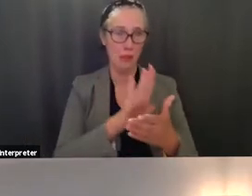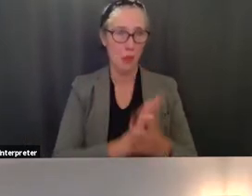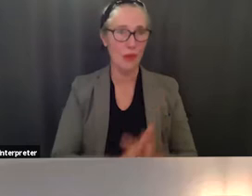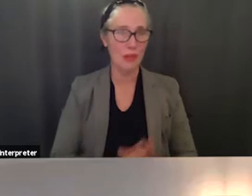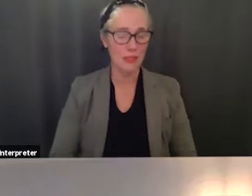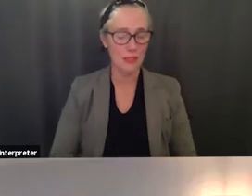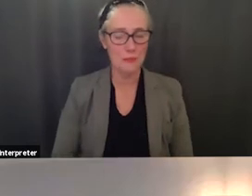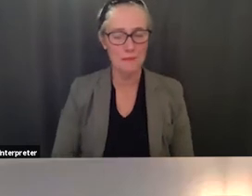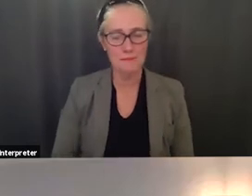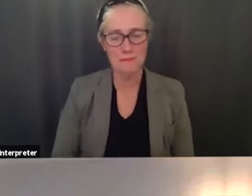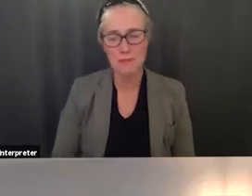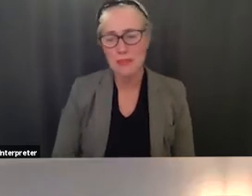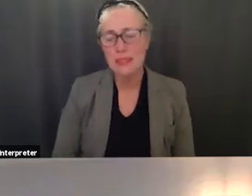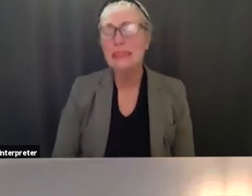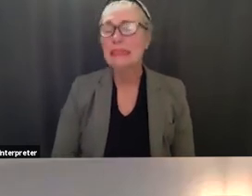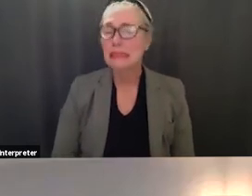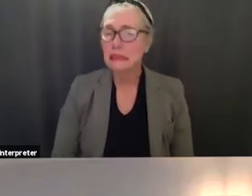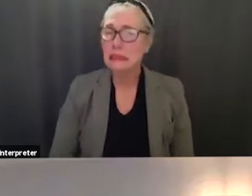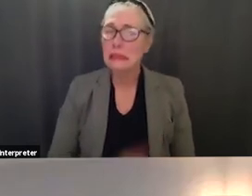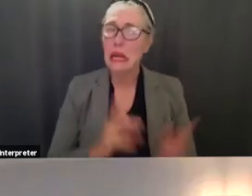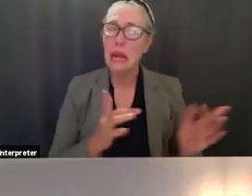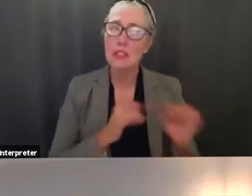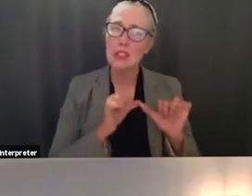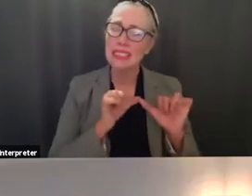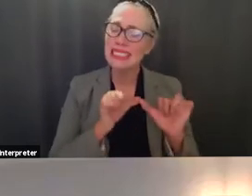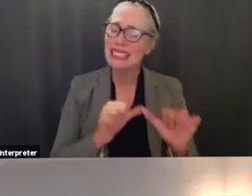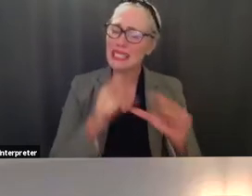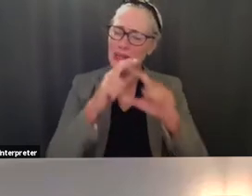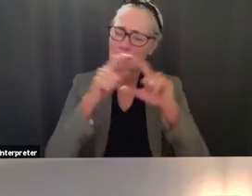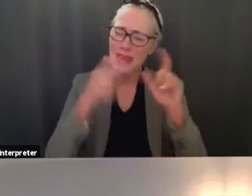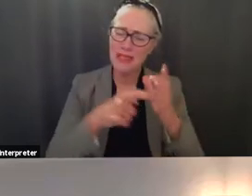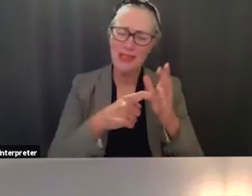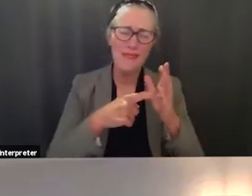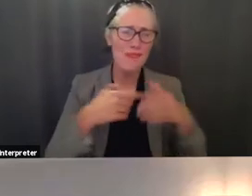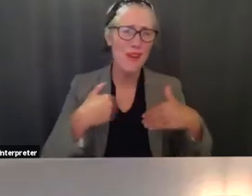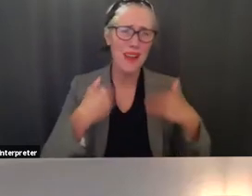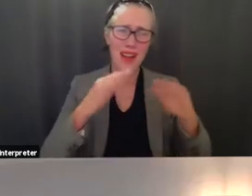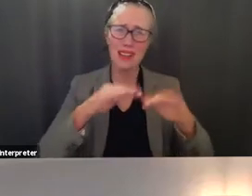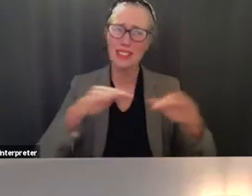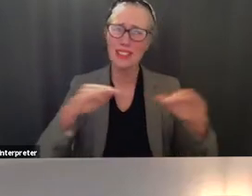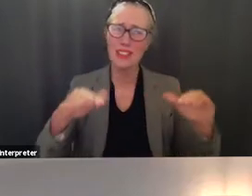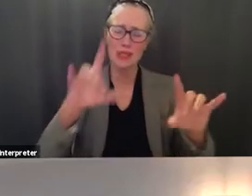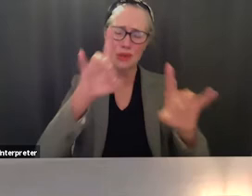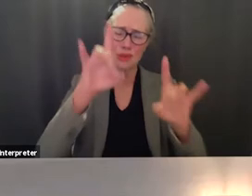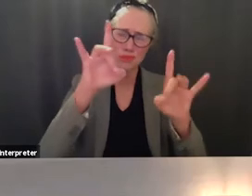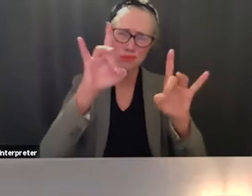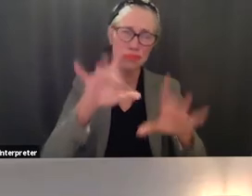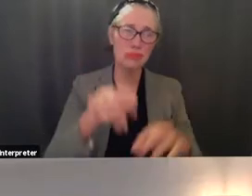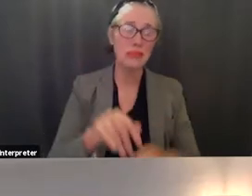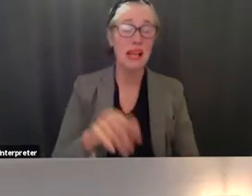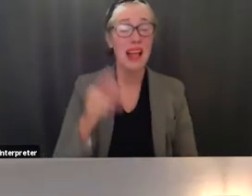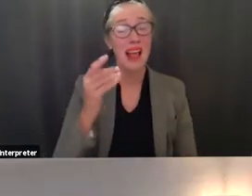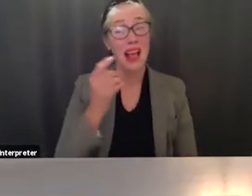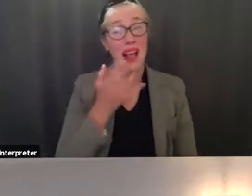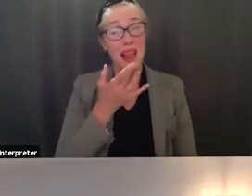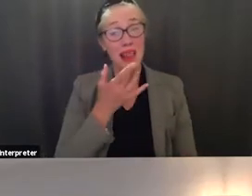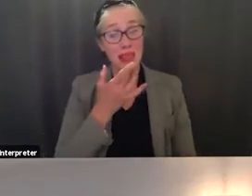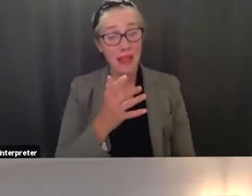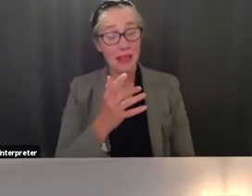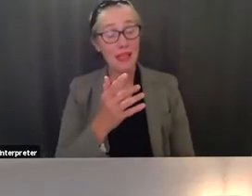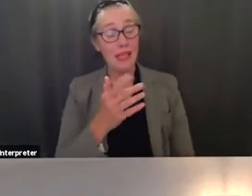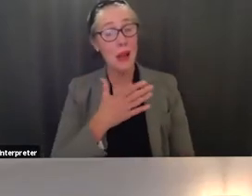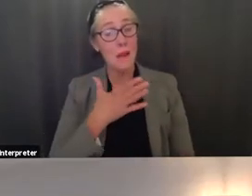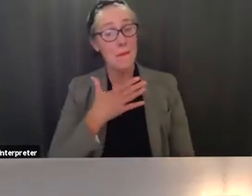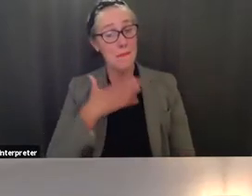really concerned with the prospect of continuing a mask mandate for young children um luckily this last year my daughter was at an